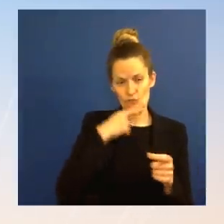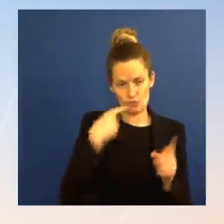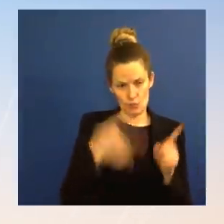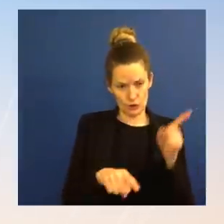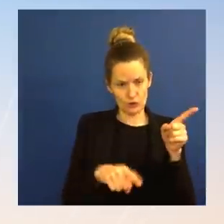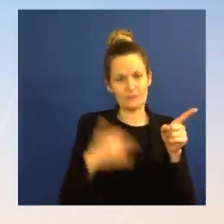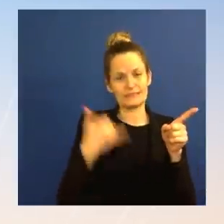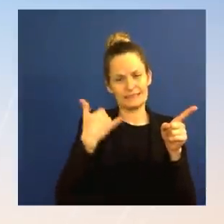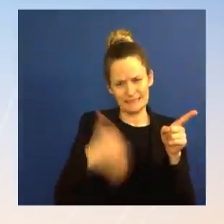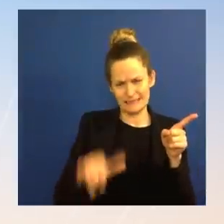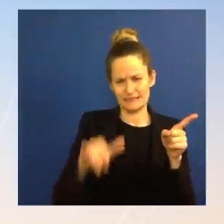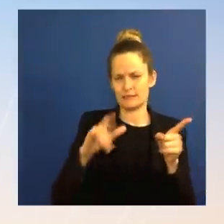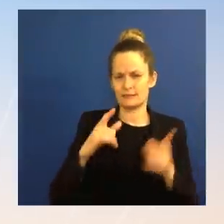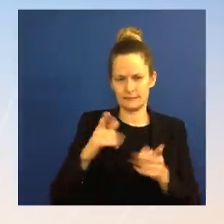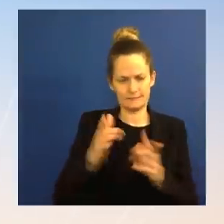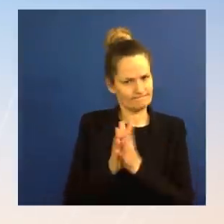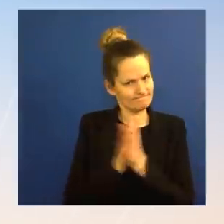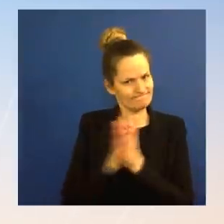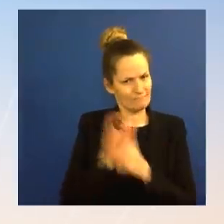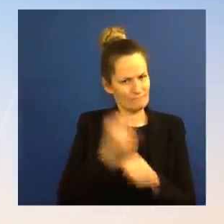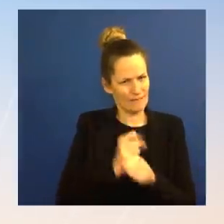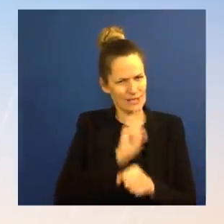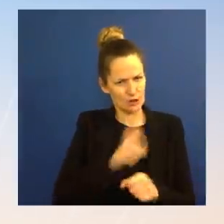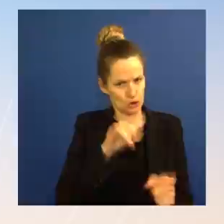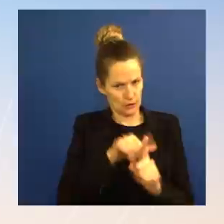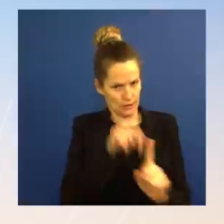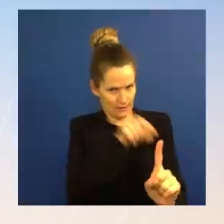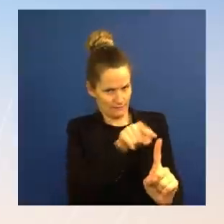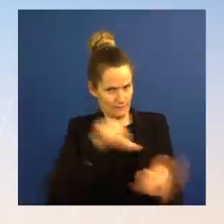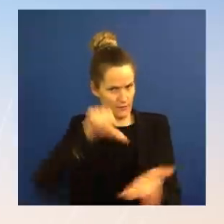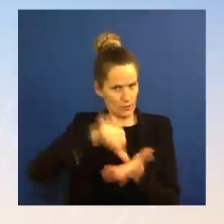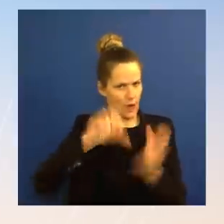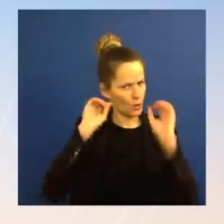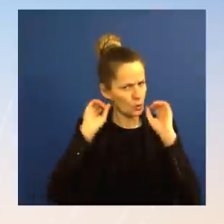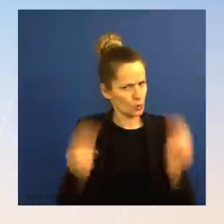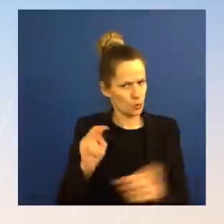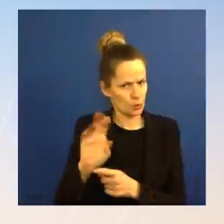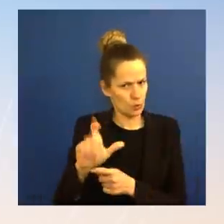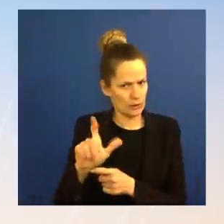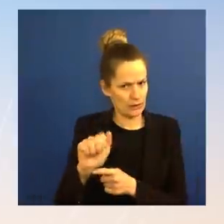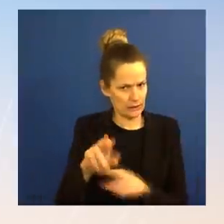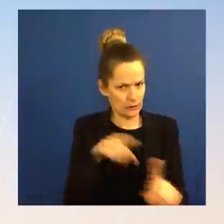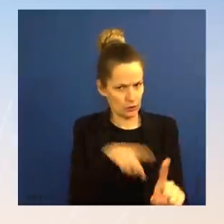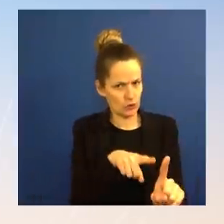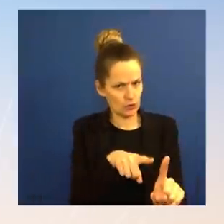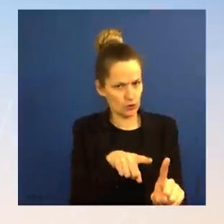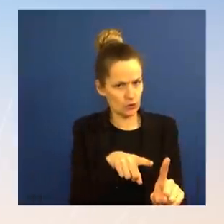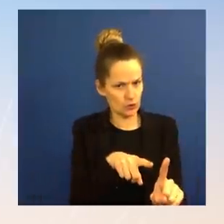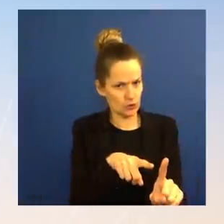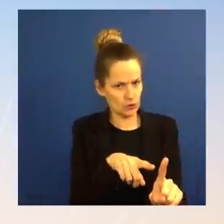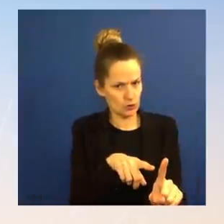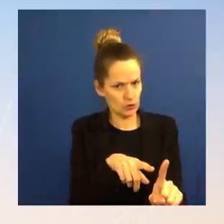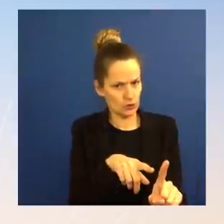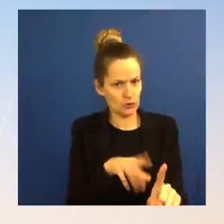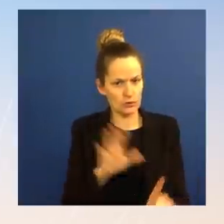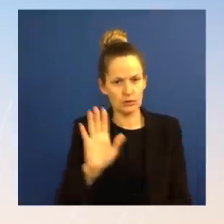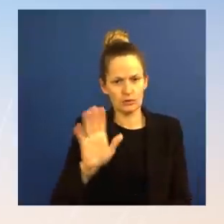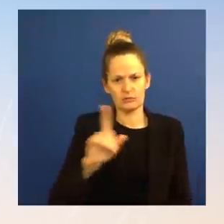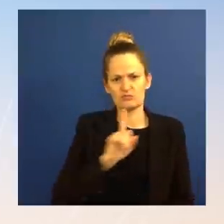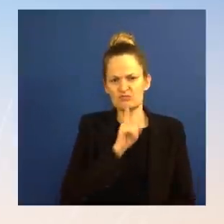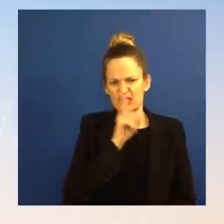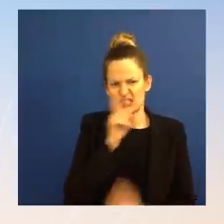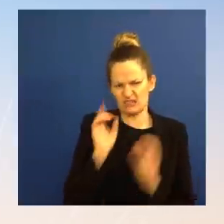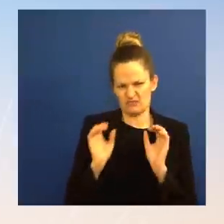a nuclear weapon. In our view, there's nothing that should be required of or will be offered from the United States as it relates to